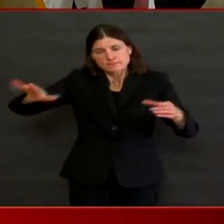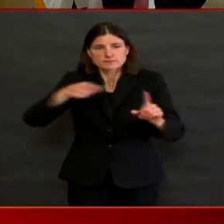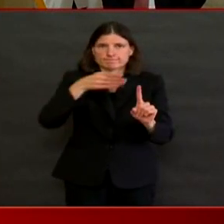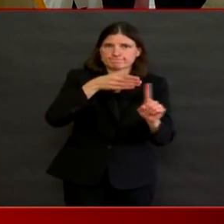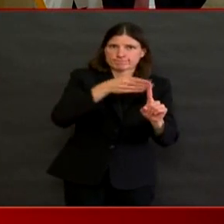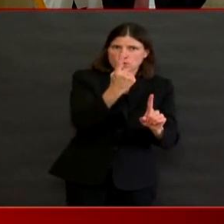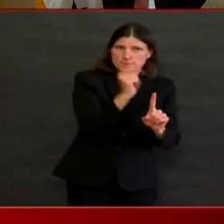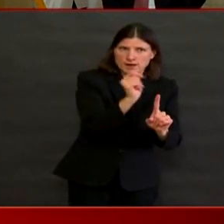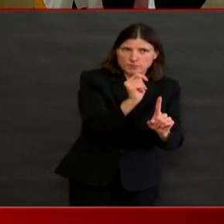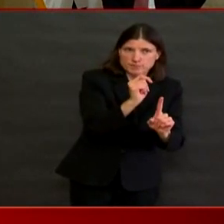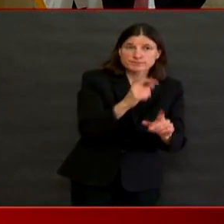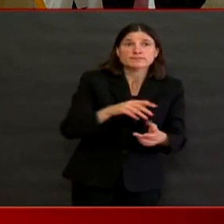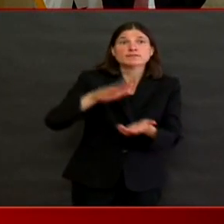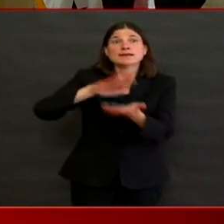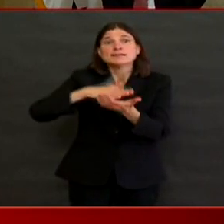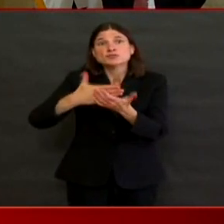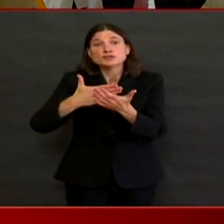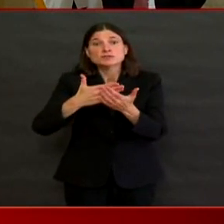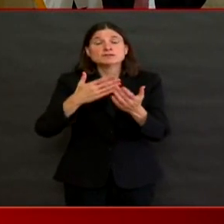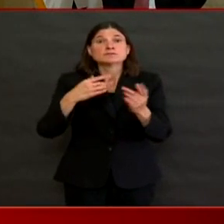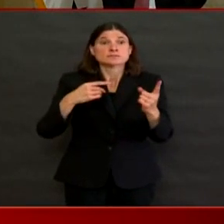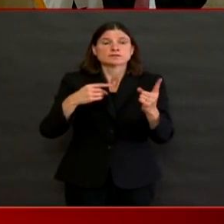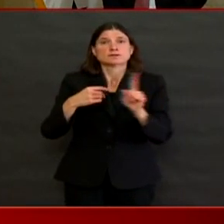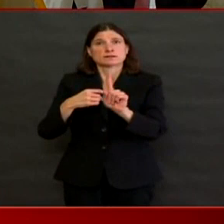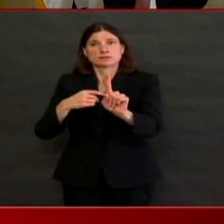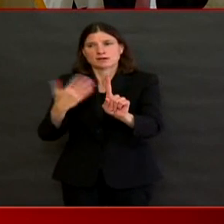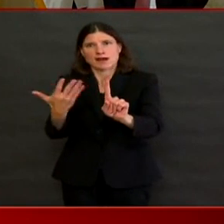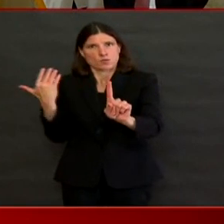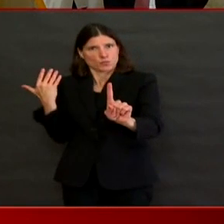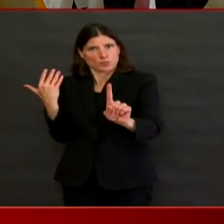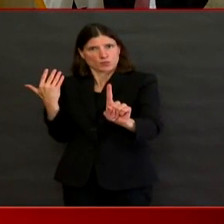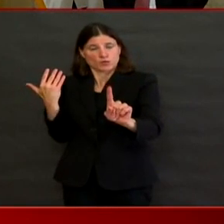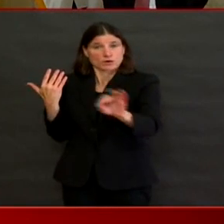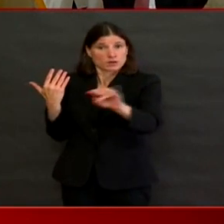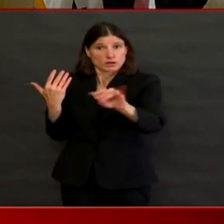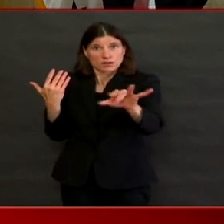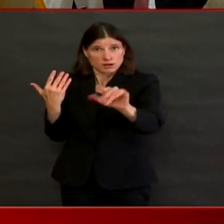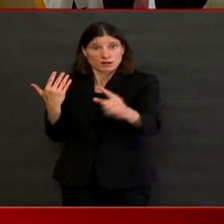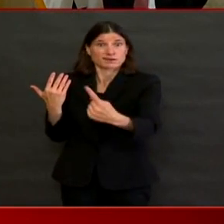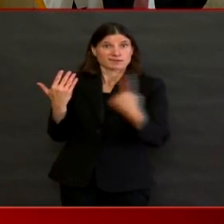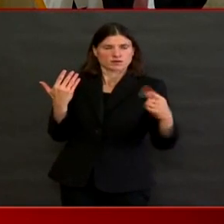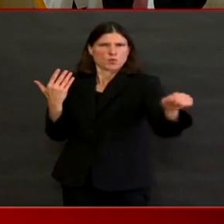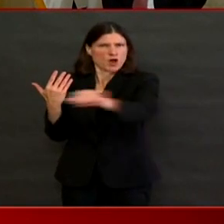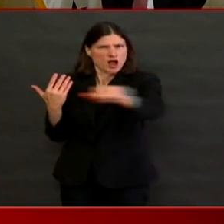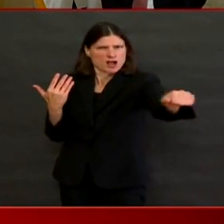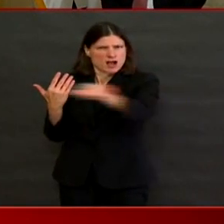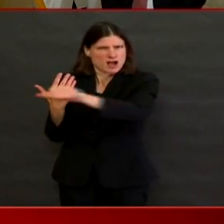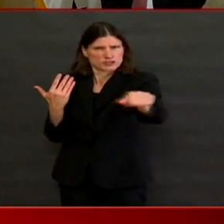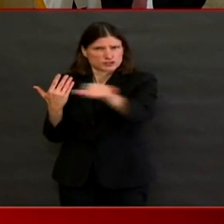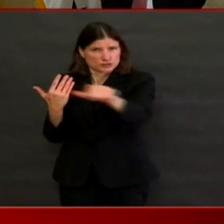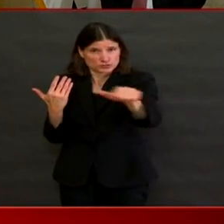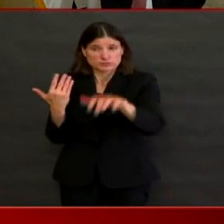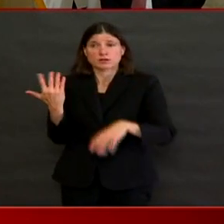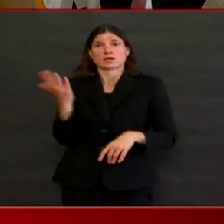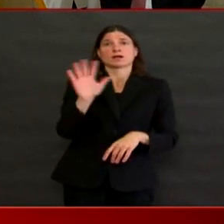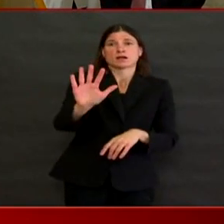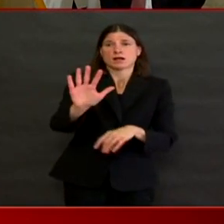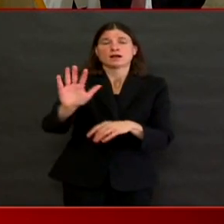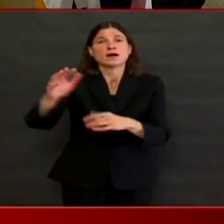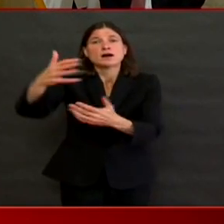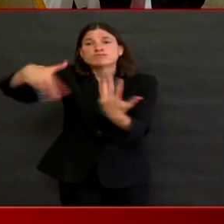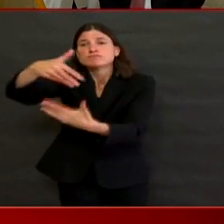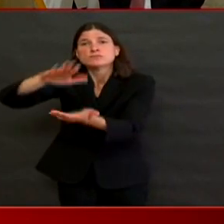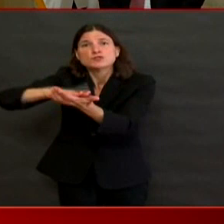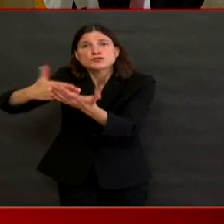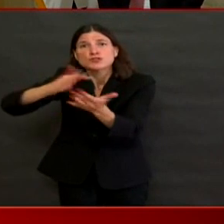home because that is critical given the population that they are caring for. I want to add two